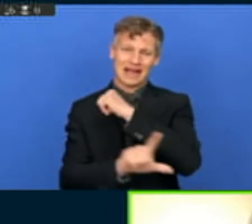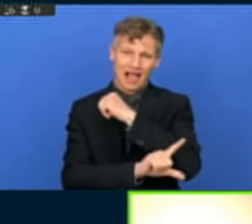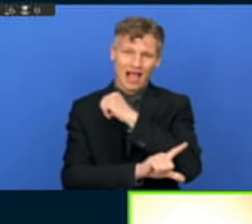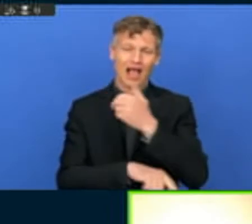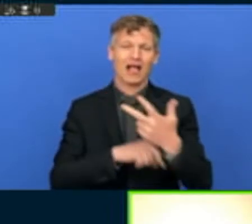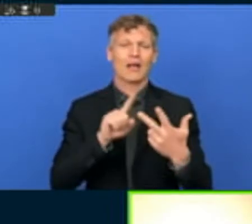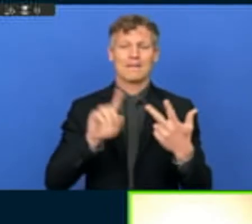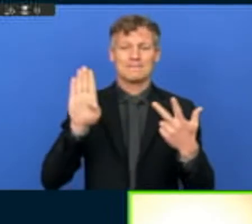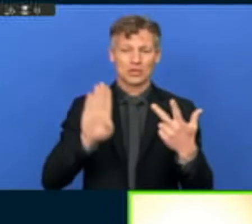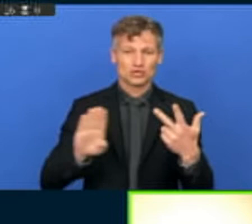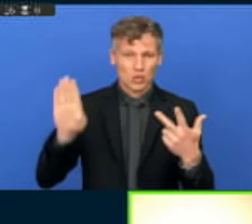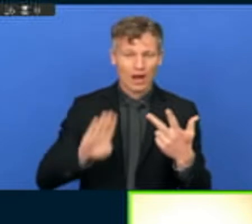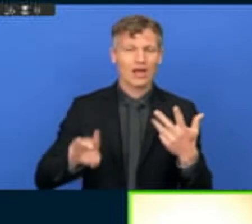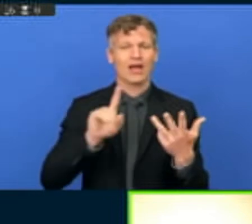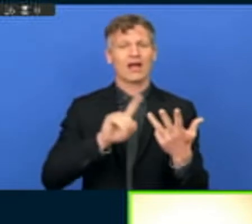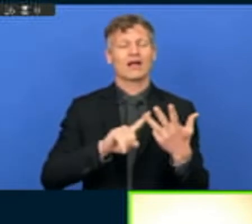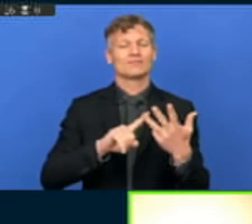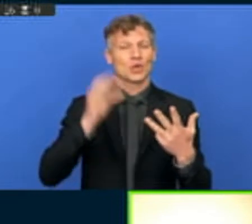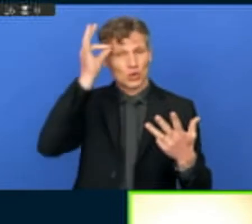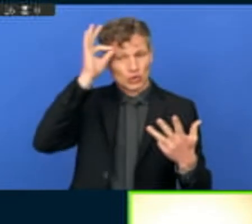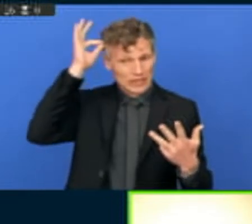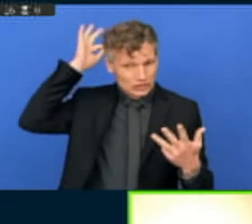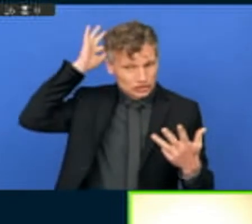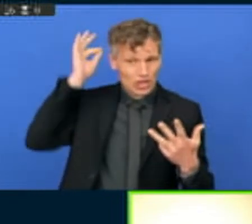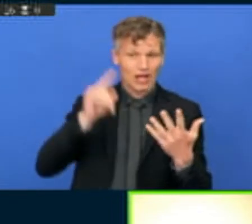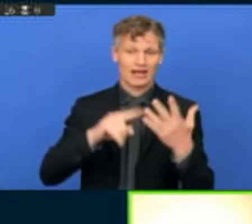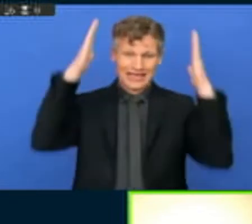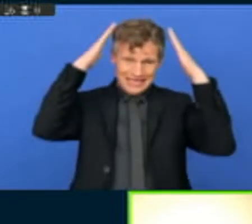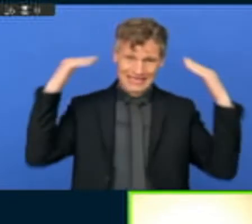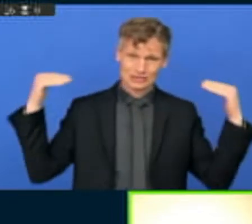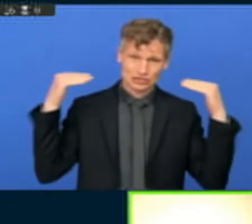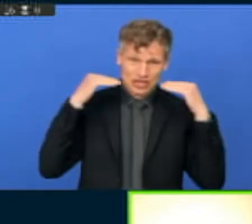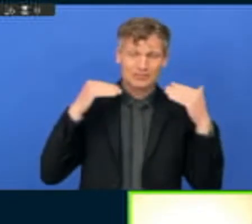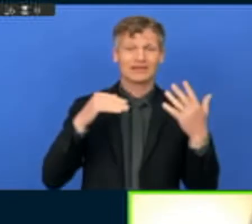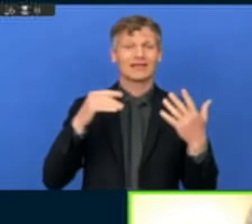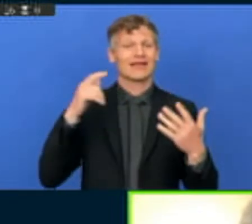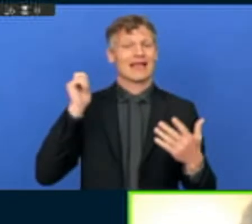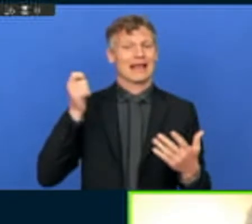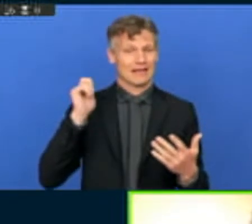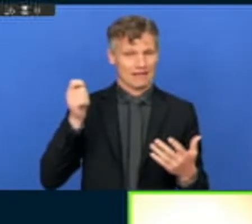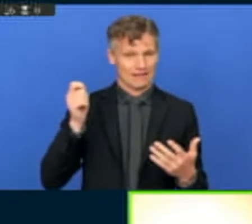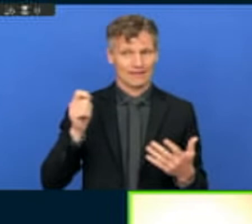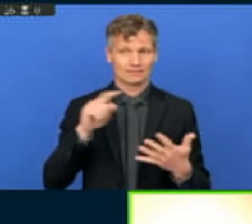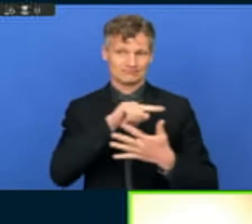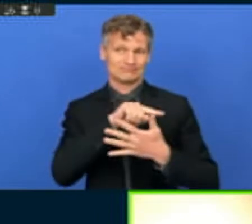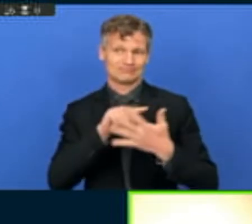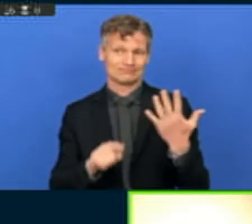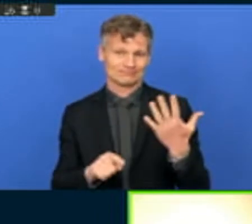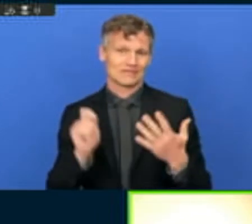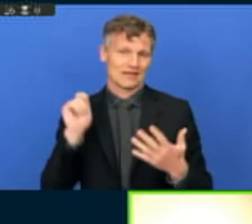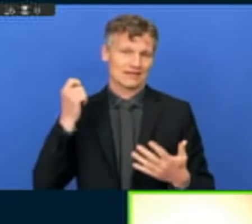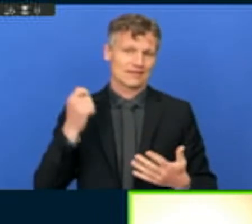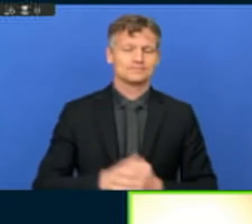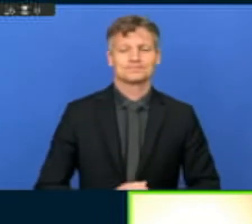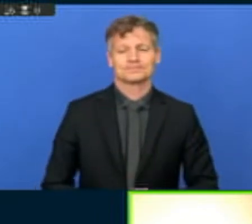only a small portion of the member states has submitted national reports, and much more awareness is needed